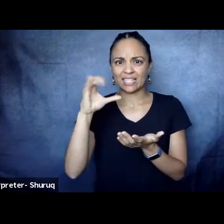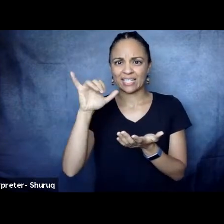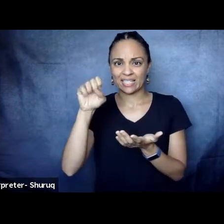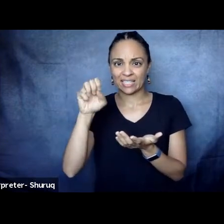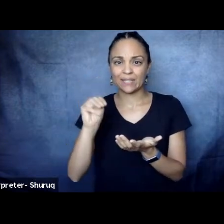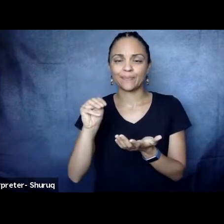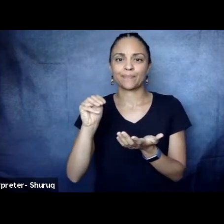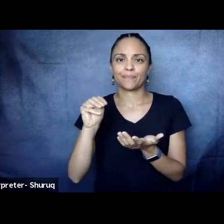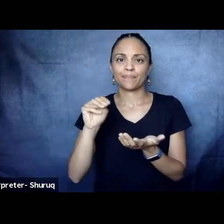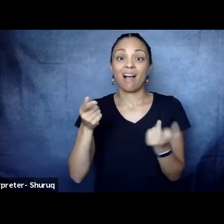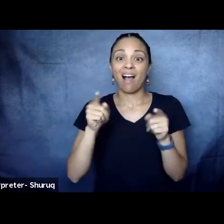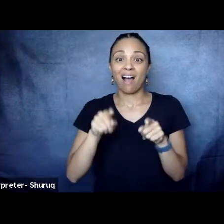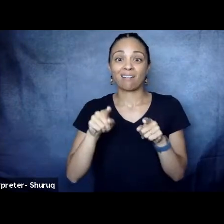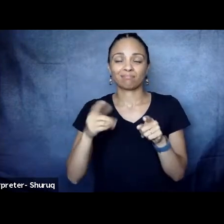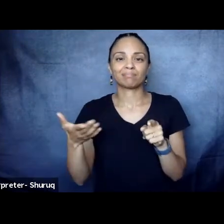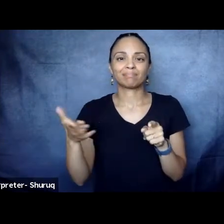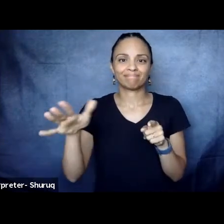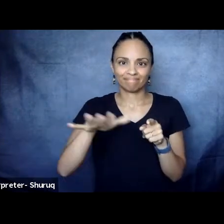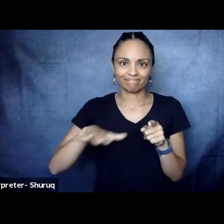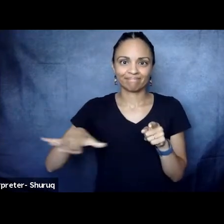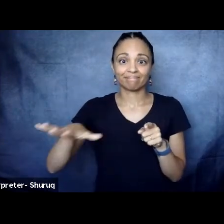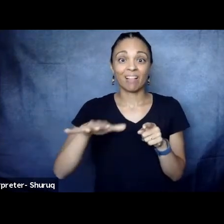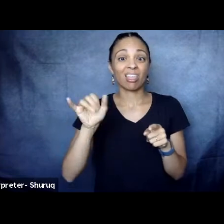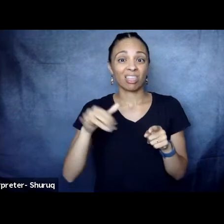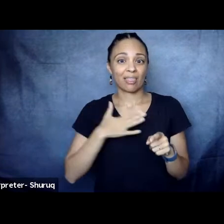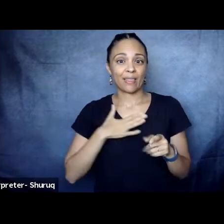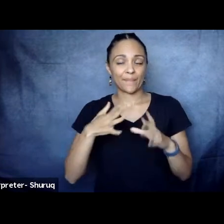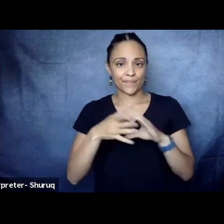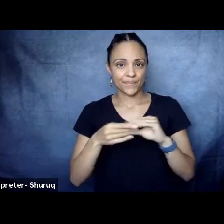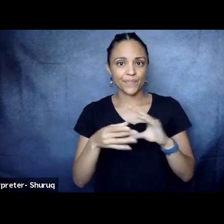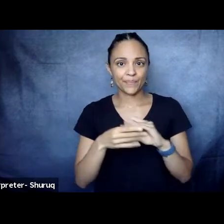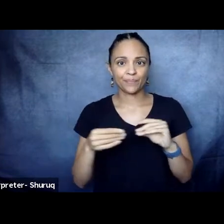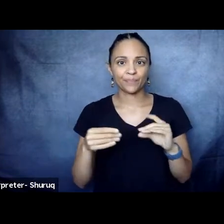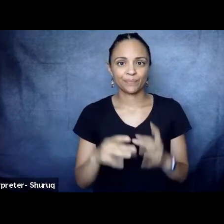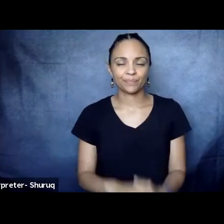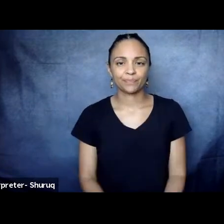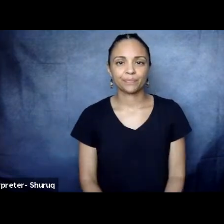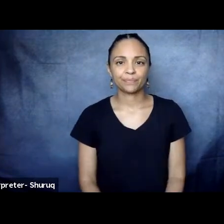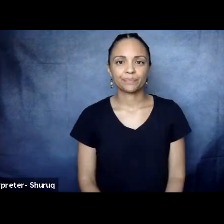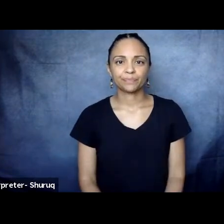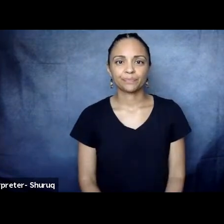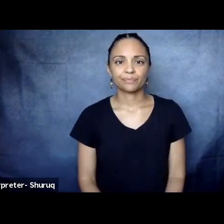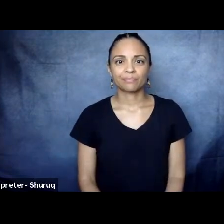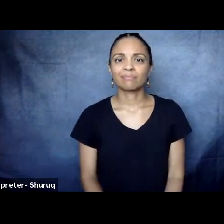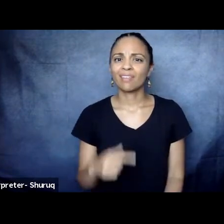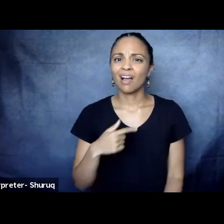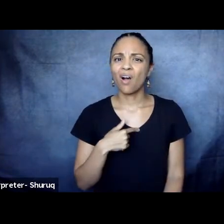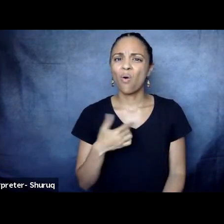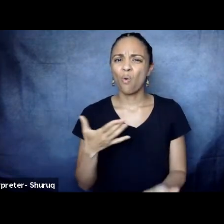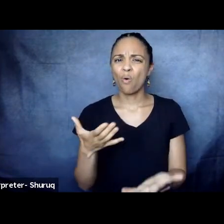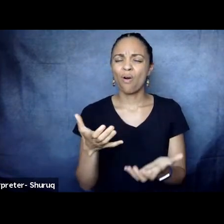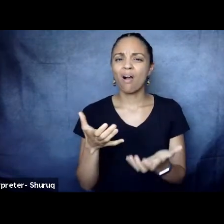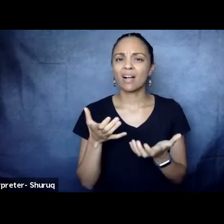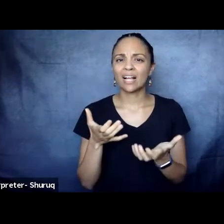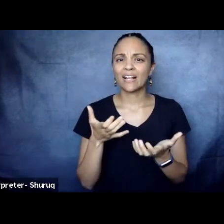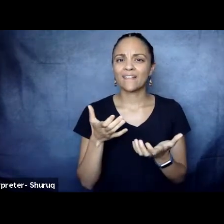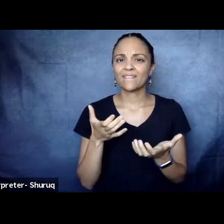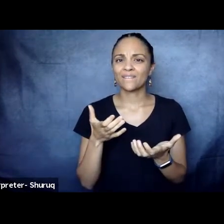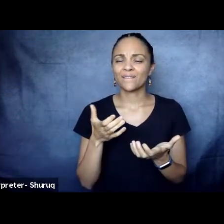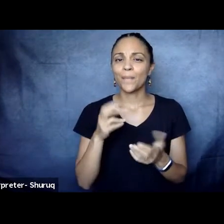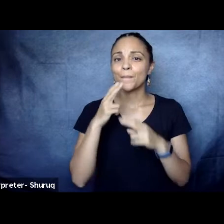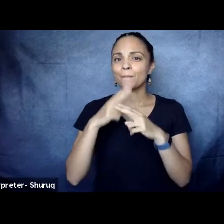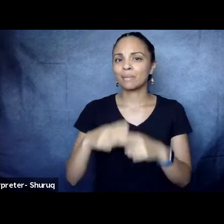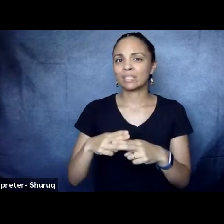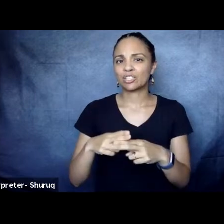So that's my story. I want to just give some, a little homage to the, I have my little notes,